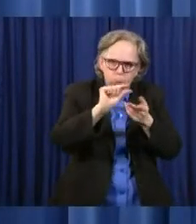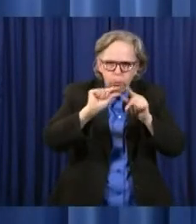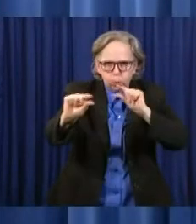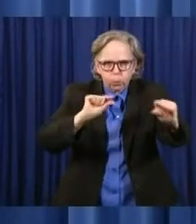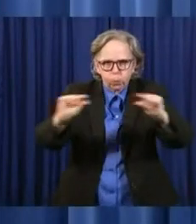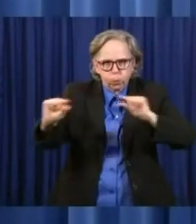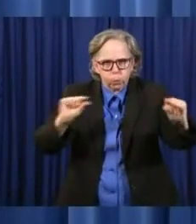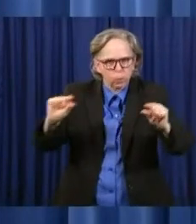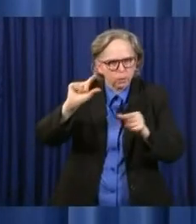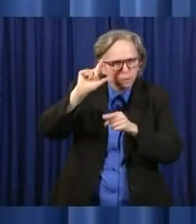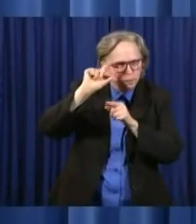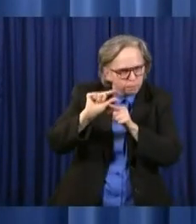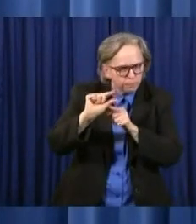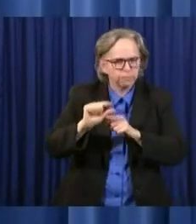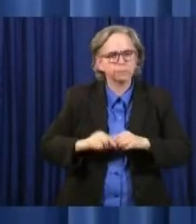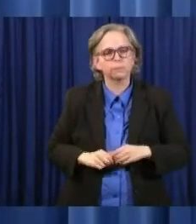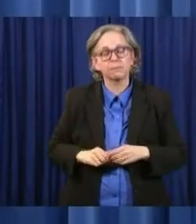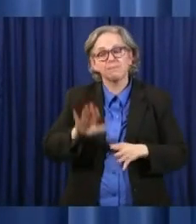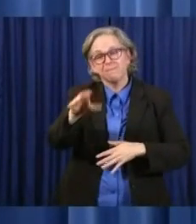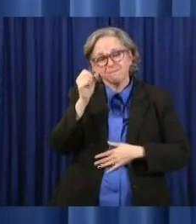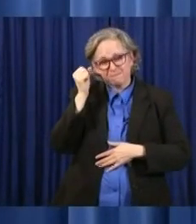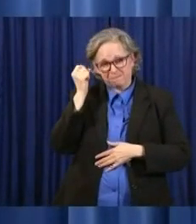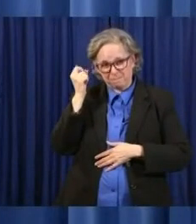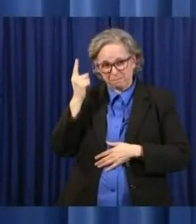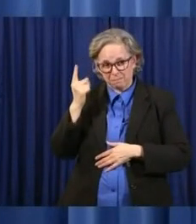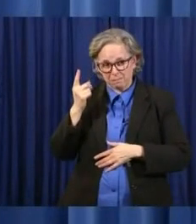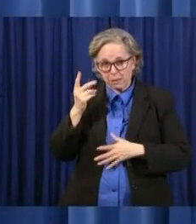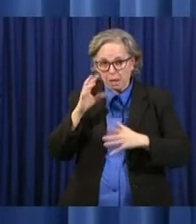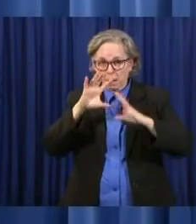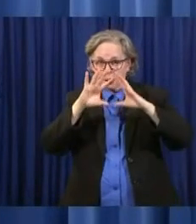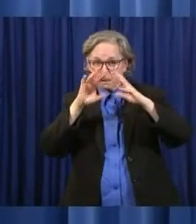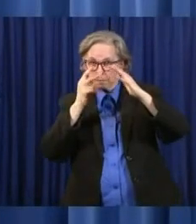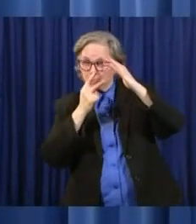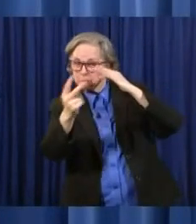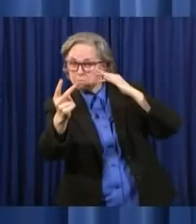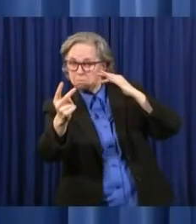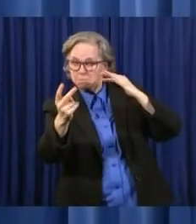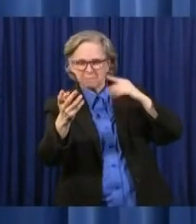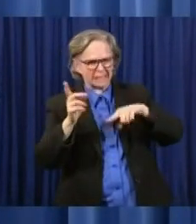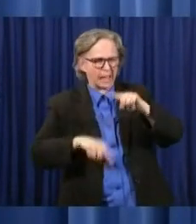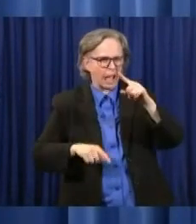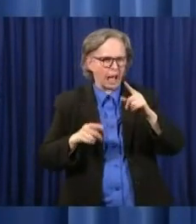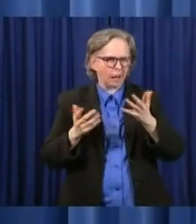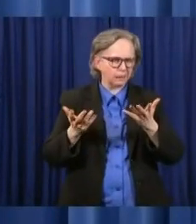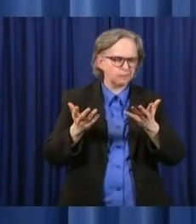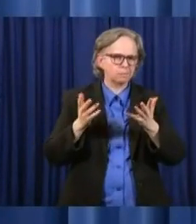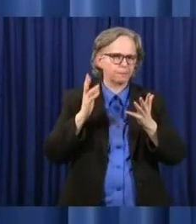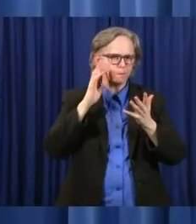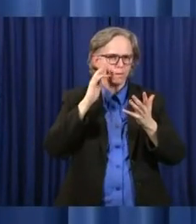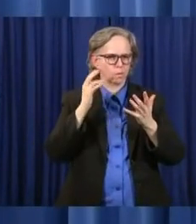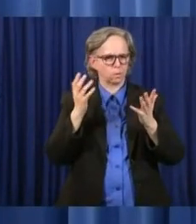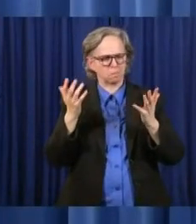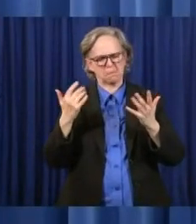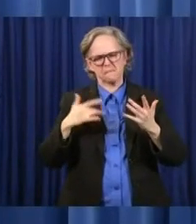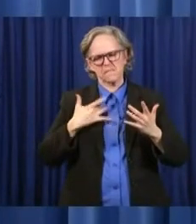we don't have a crystal ball. We can't predict where this economy is going. You know, we want to be optimistic, and I am optimistic,